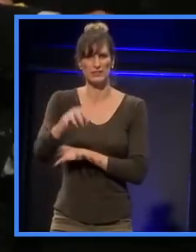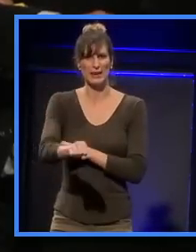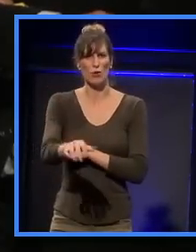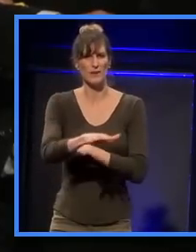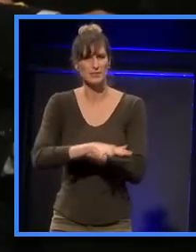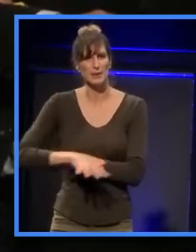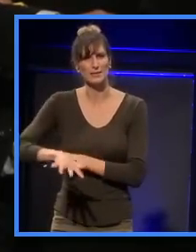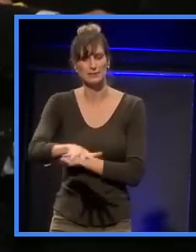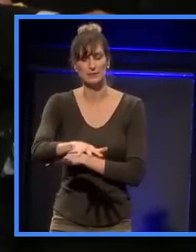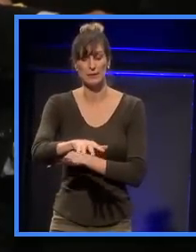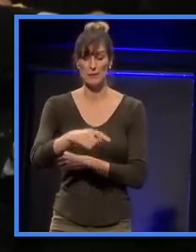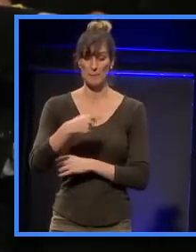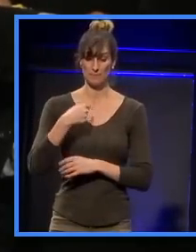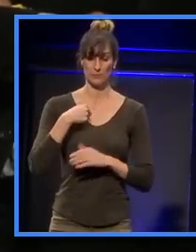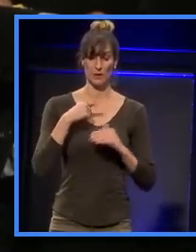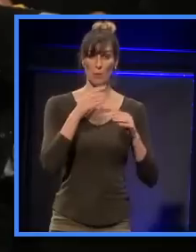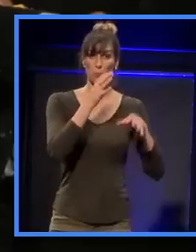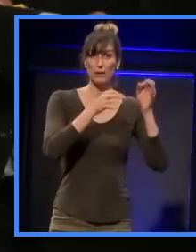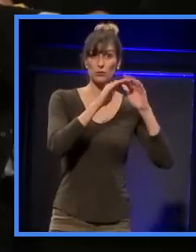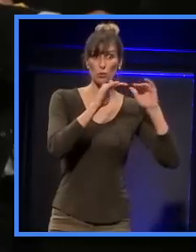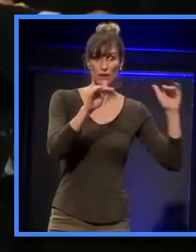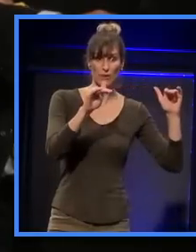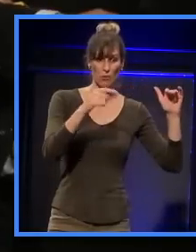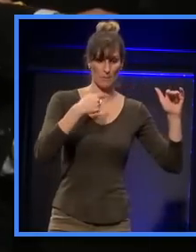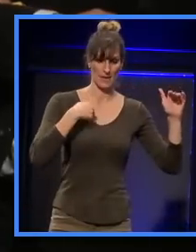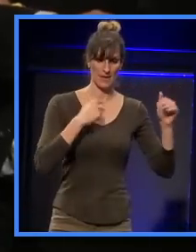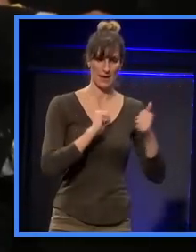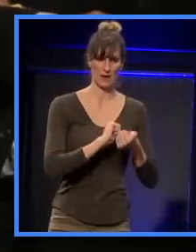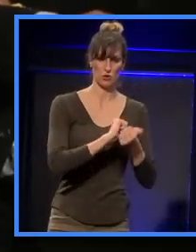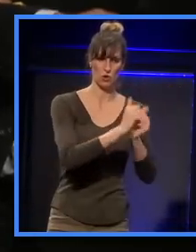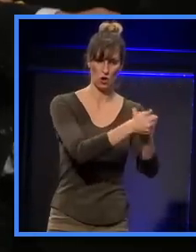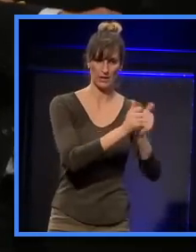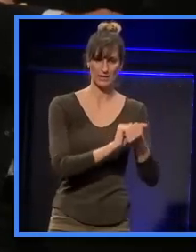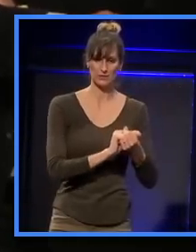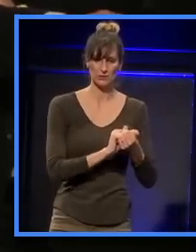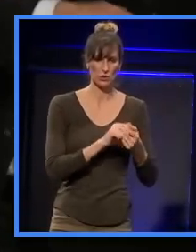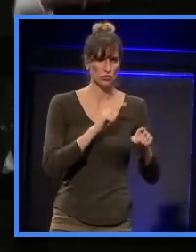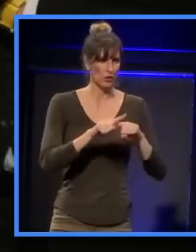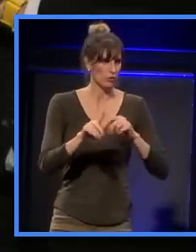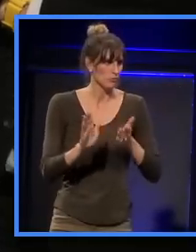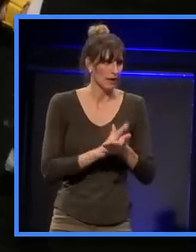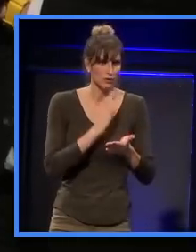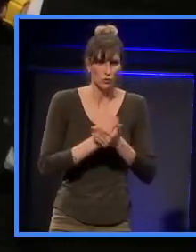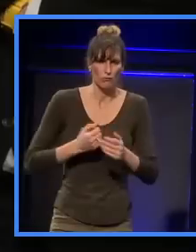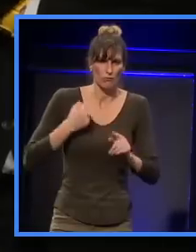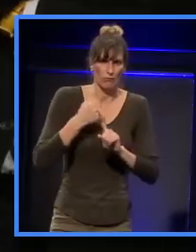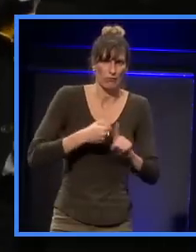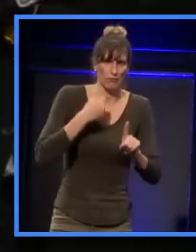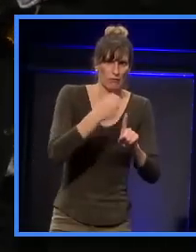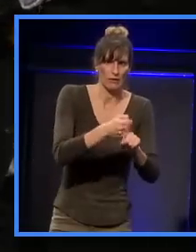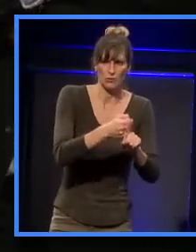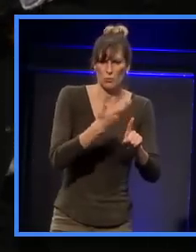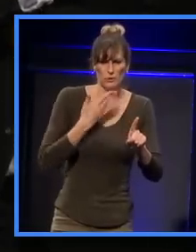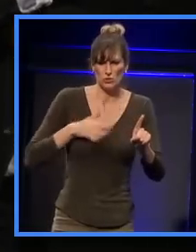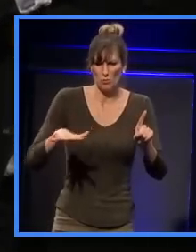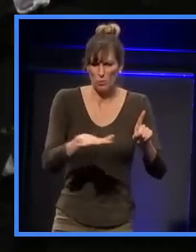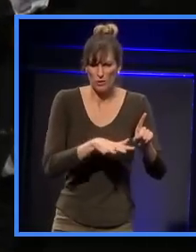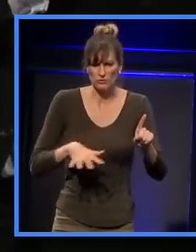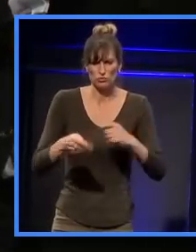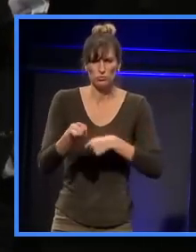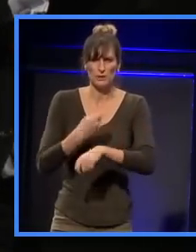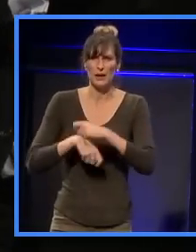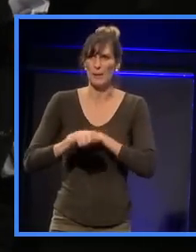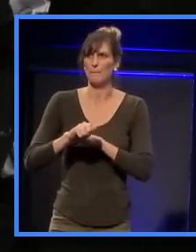you know, I and my colleagues certainly do everything we can to, to ensure that this doesn't become this stupid, unproductive